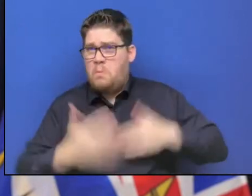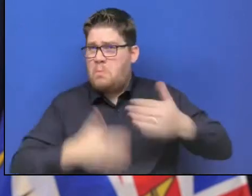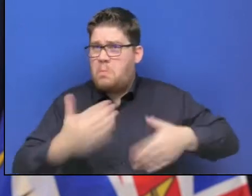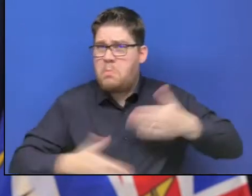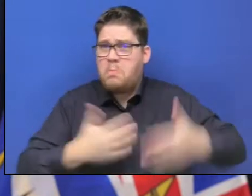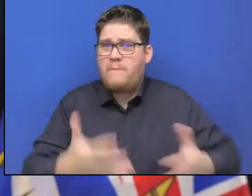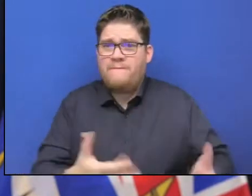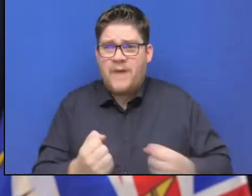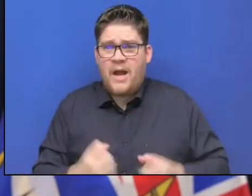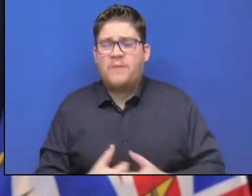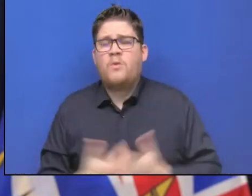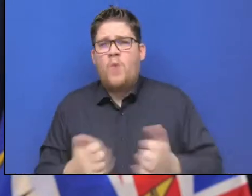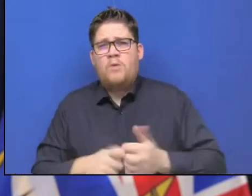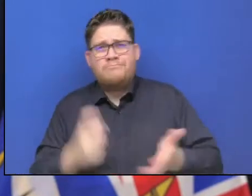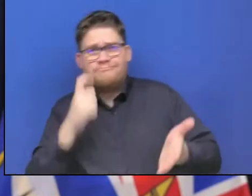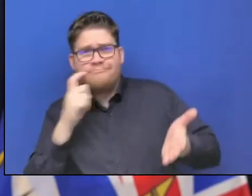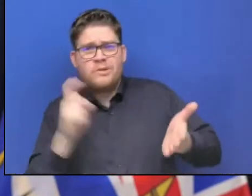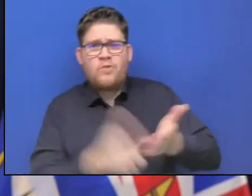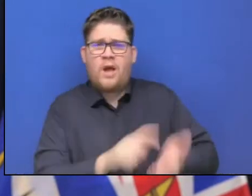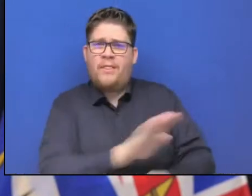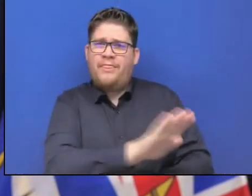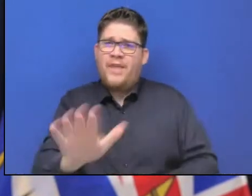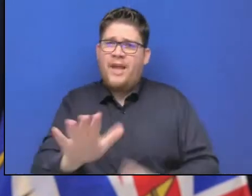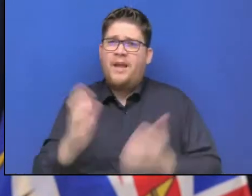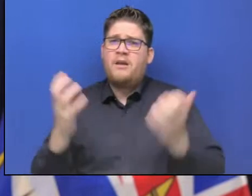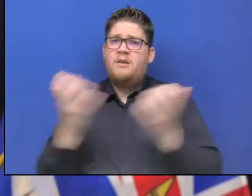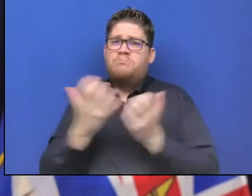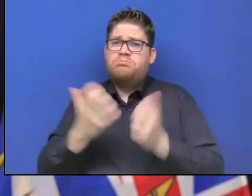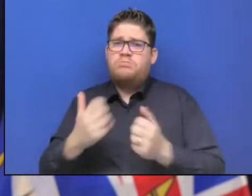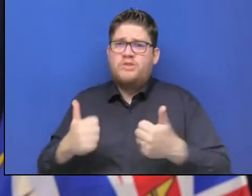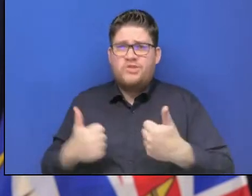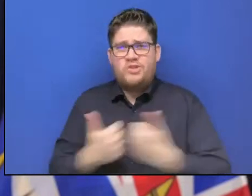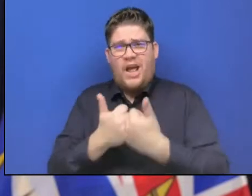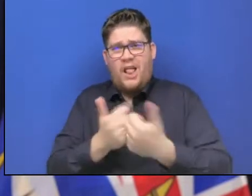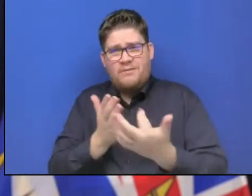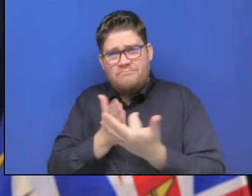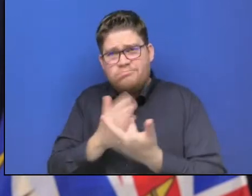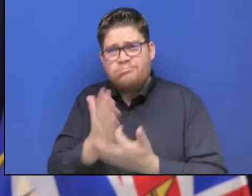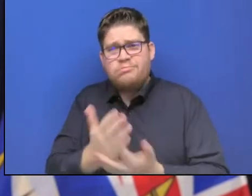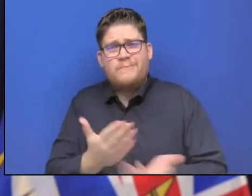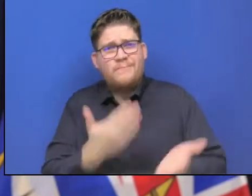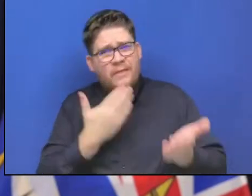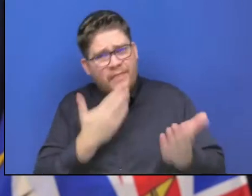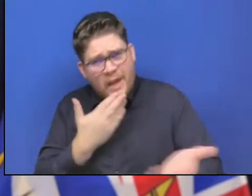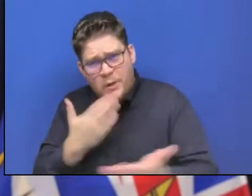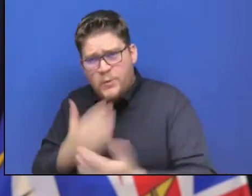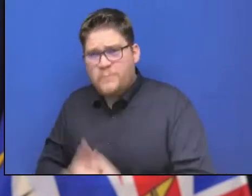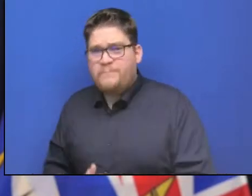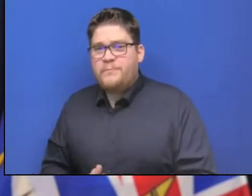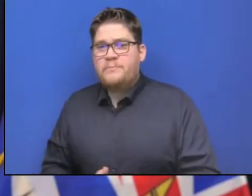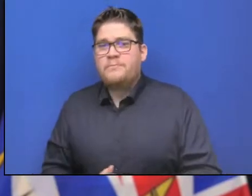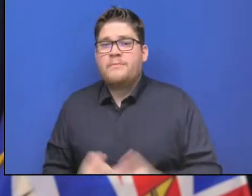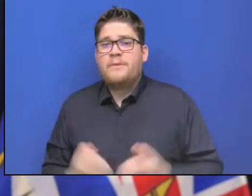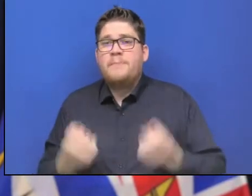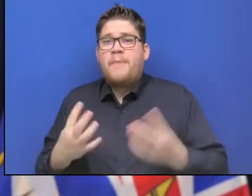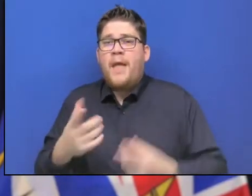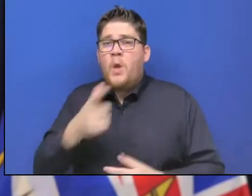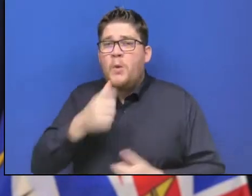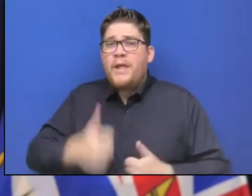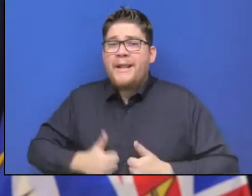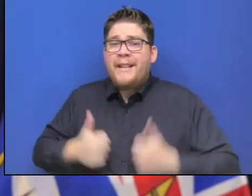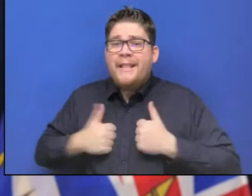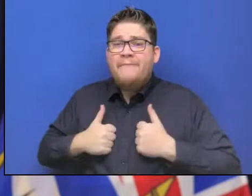challenges of those who are living in areas where restoring highway access is going to take many, many months simply because the damage has been